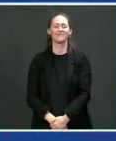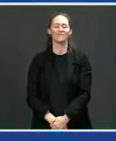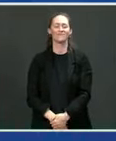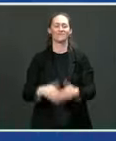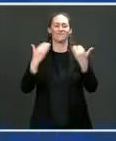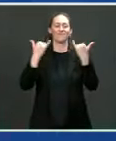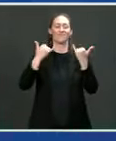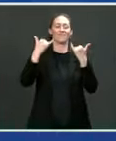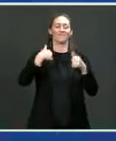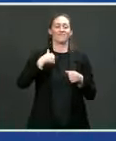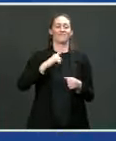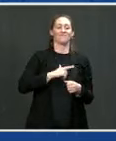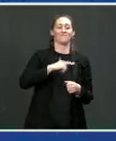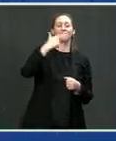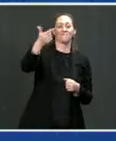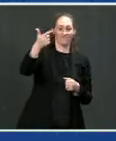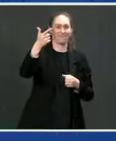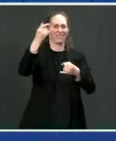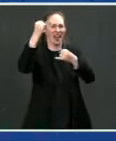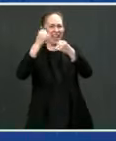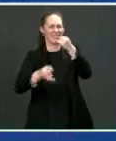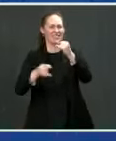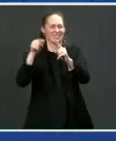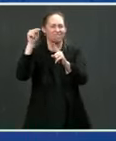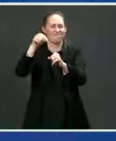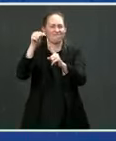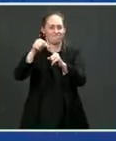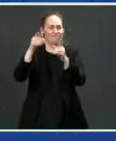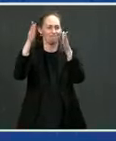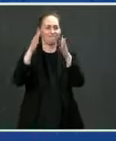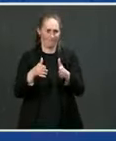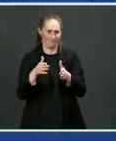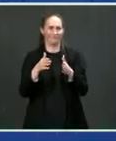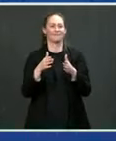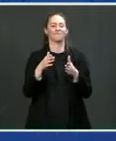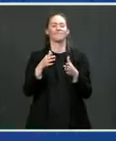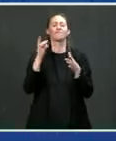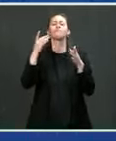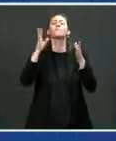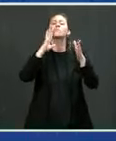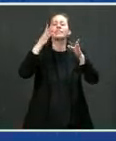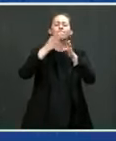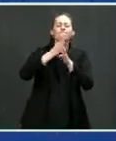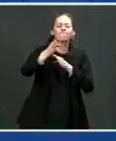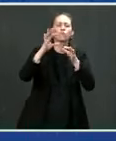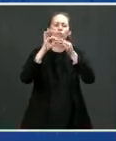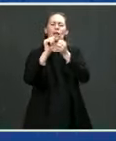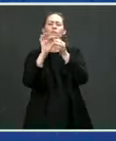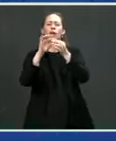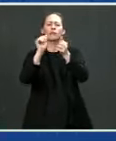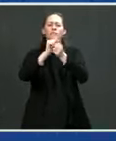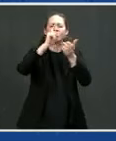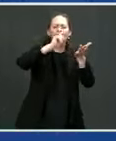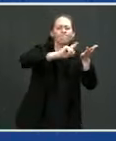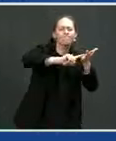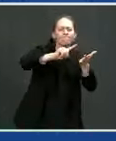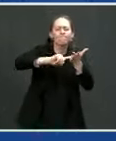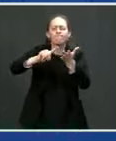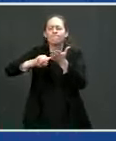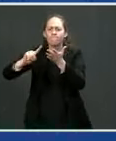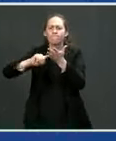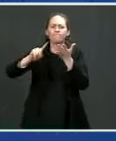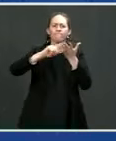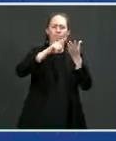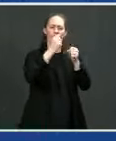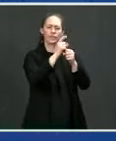stop on the tour. This is to the final assembly station where the buses are inspected and commissioned before they go off to